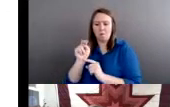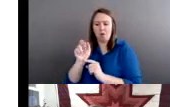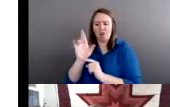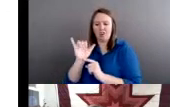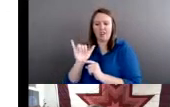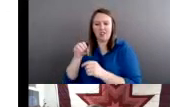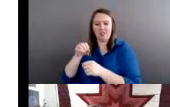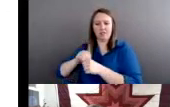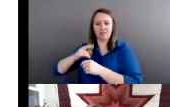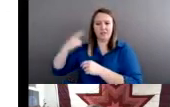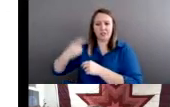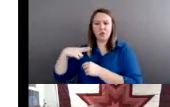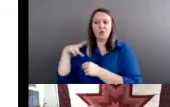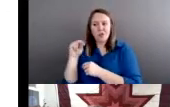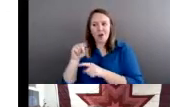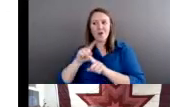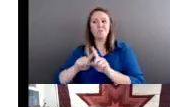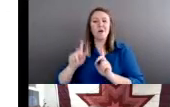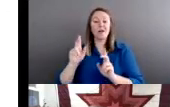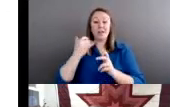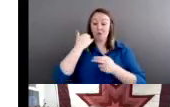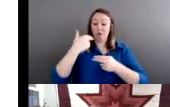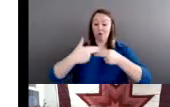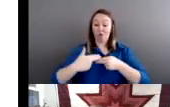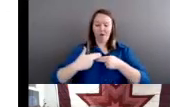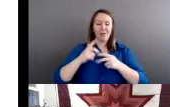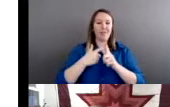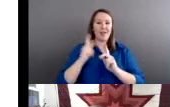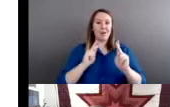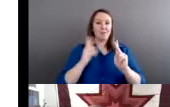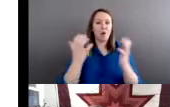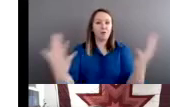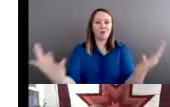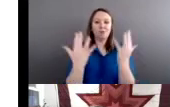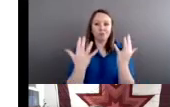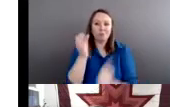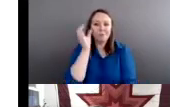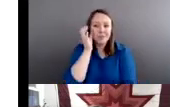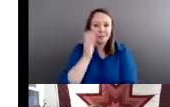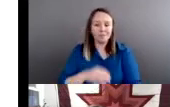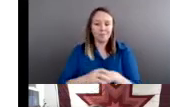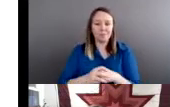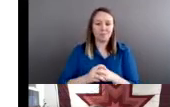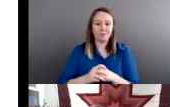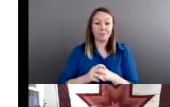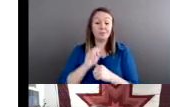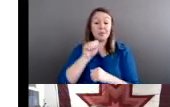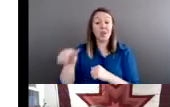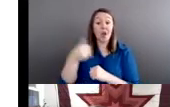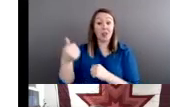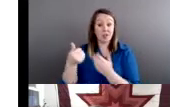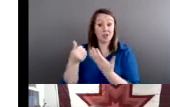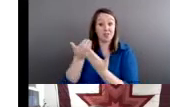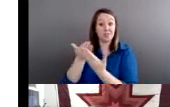that made people want to come and hear her speak. The other thing about Miss Winnemucca is that she was the first native